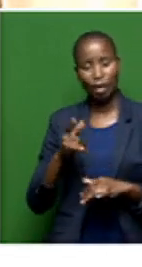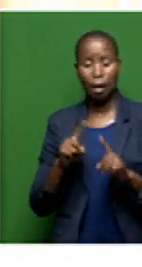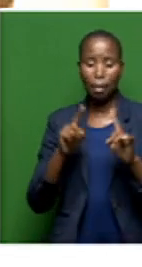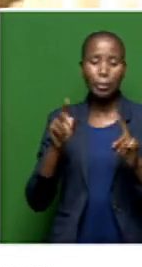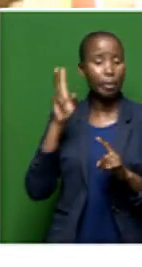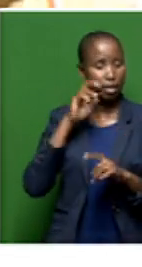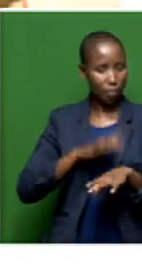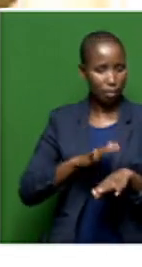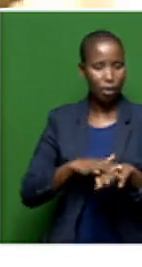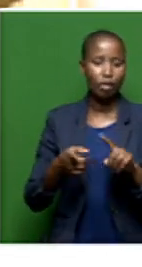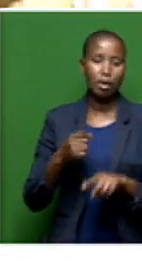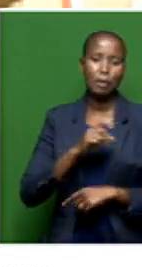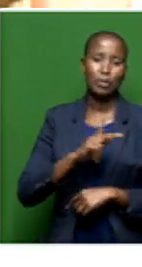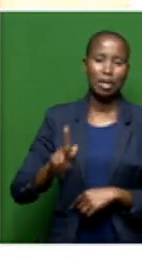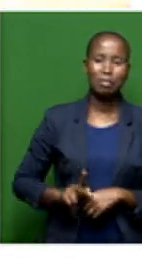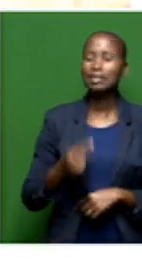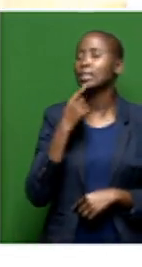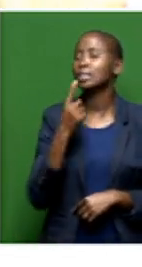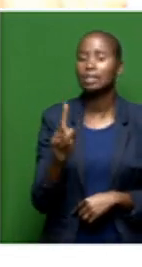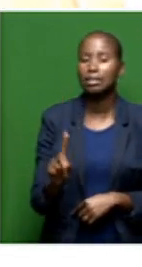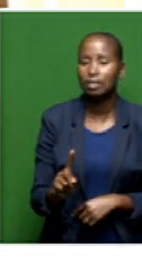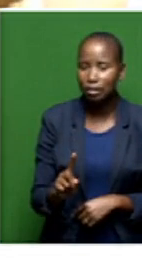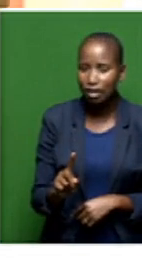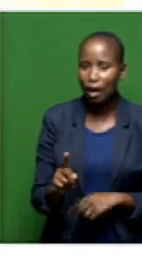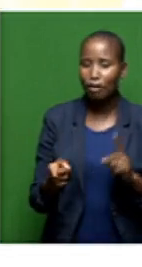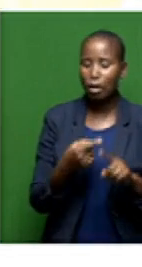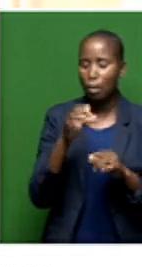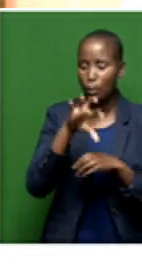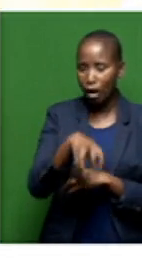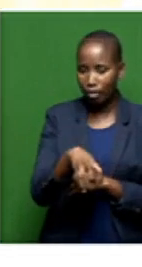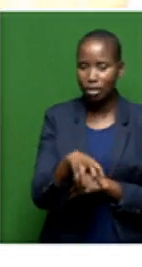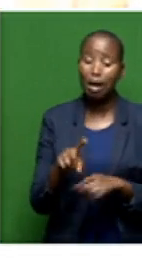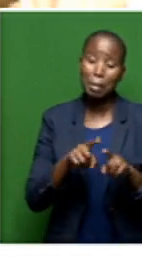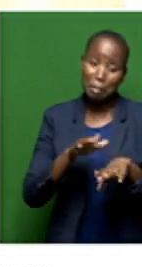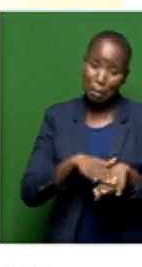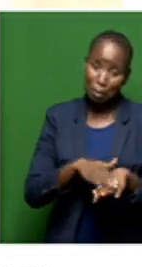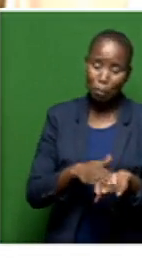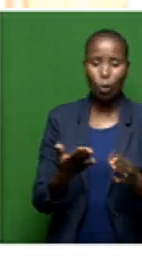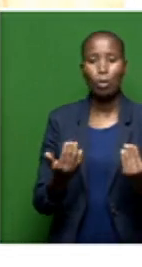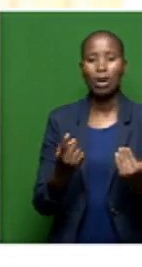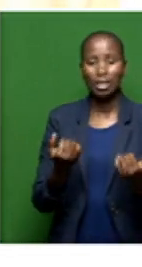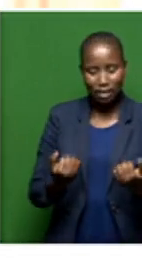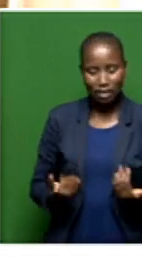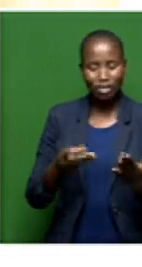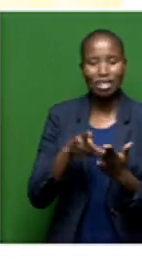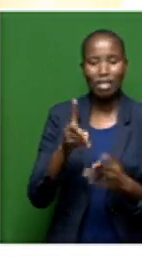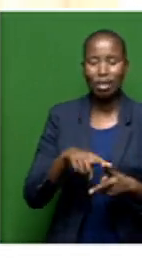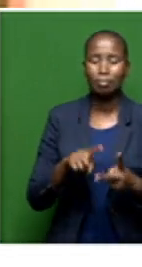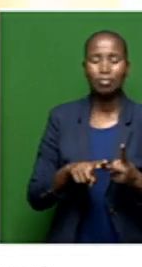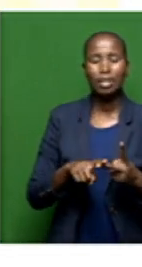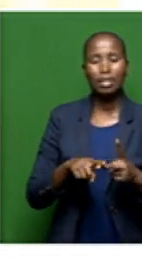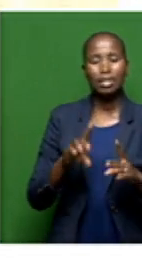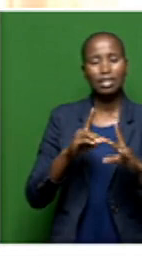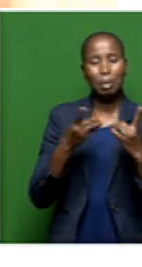from the premier, what is it that he's going to be telling the province, but more on that service delivery, performance of departments,